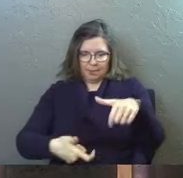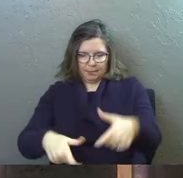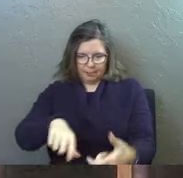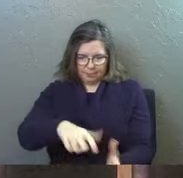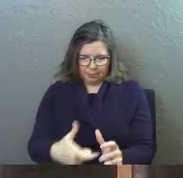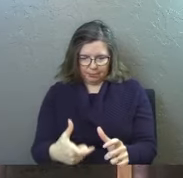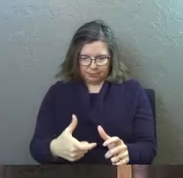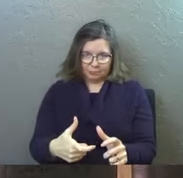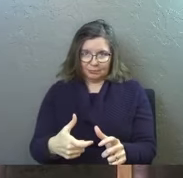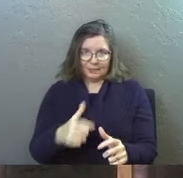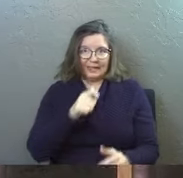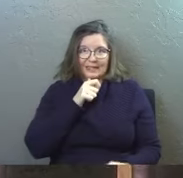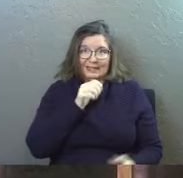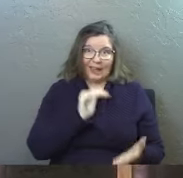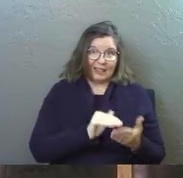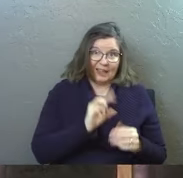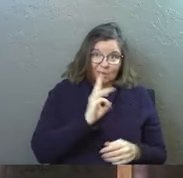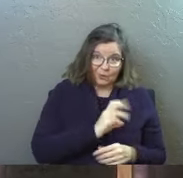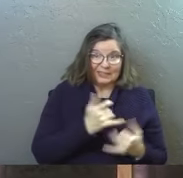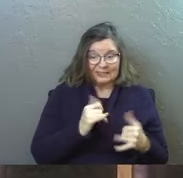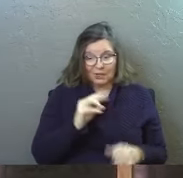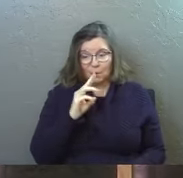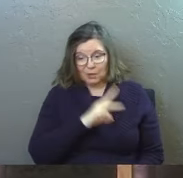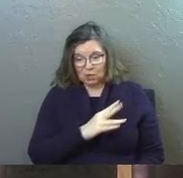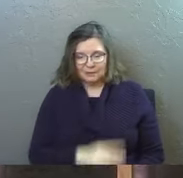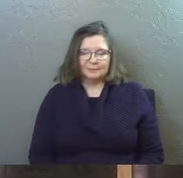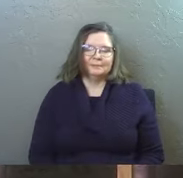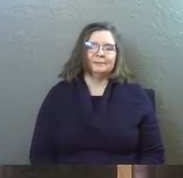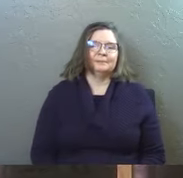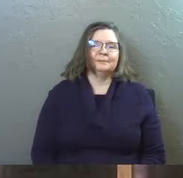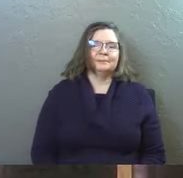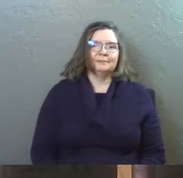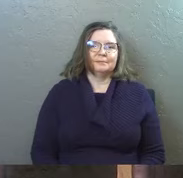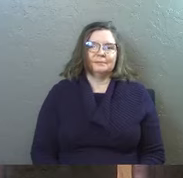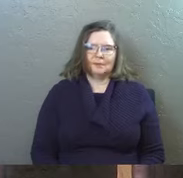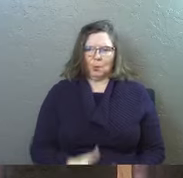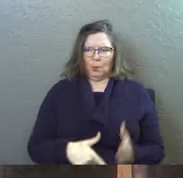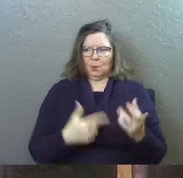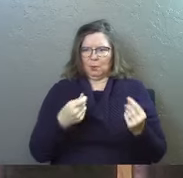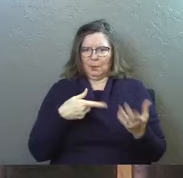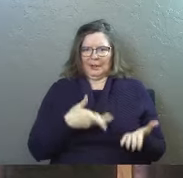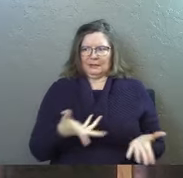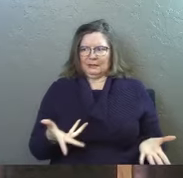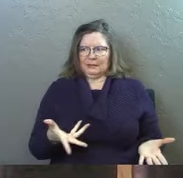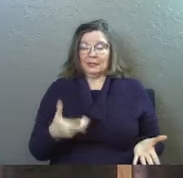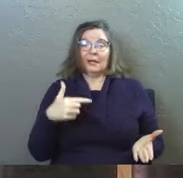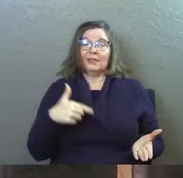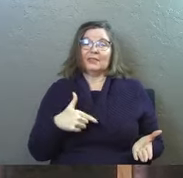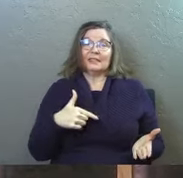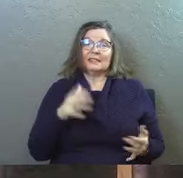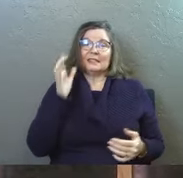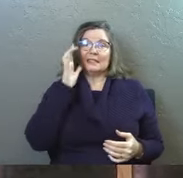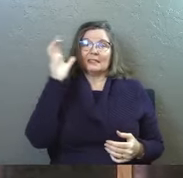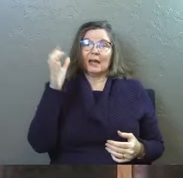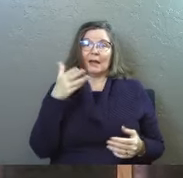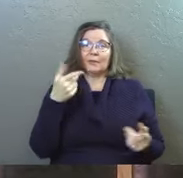I know it's not less weird is it it's still weird yeah what do we do with this this is a concept throughout the Old Testament